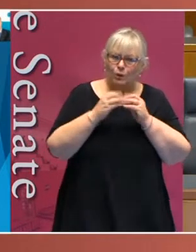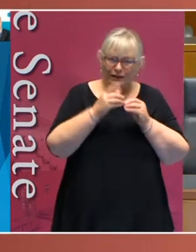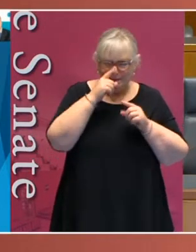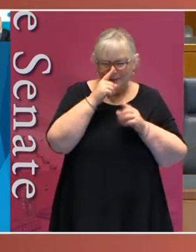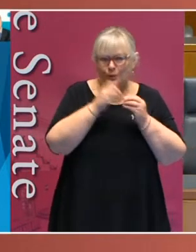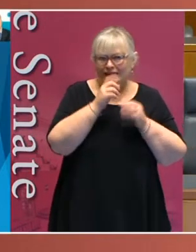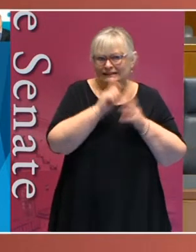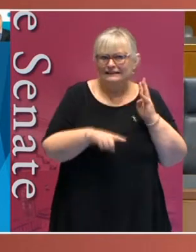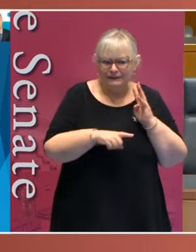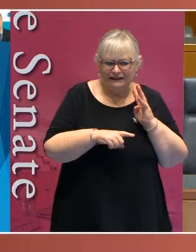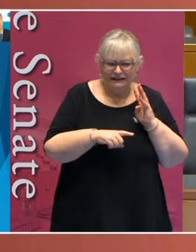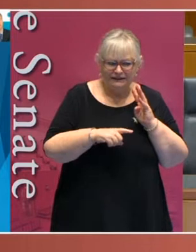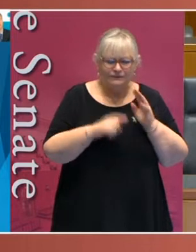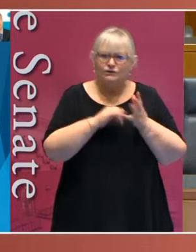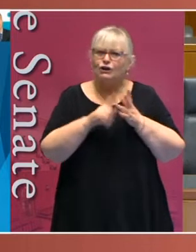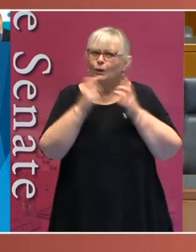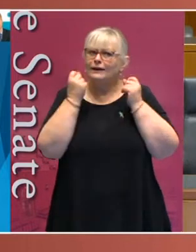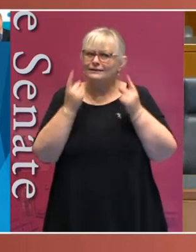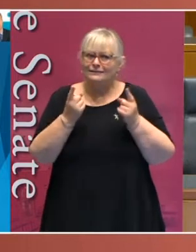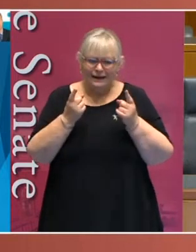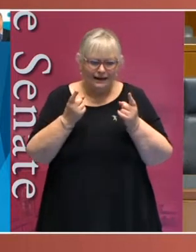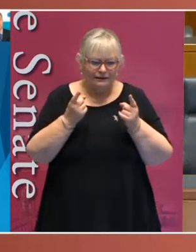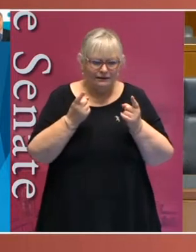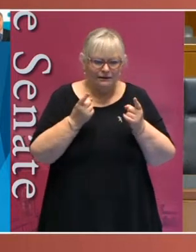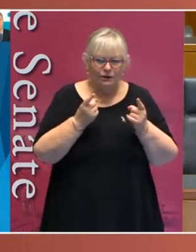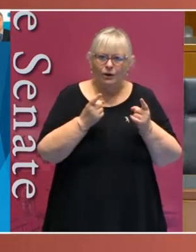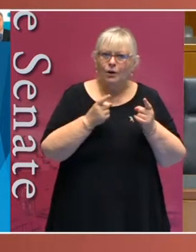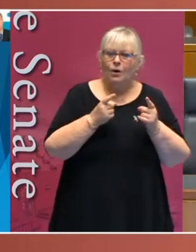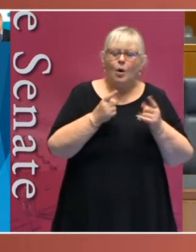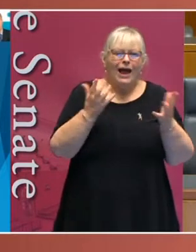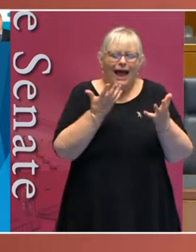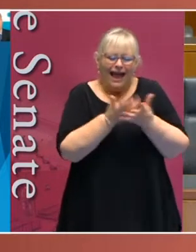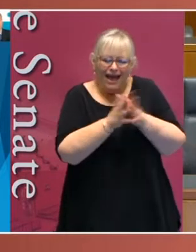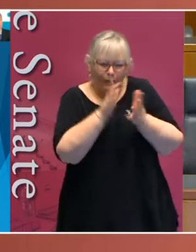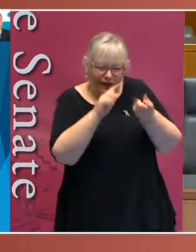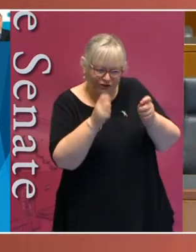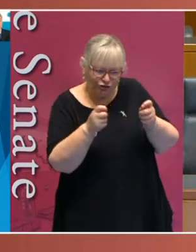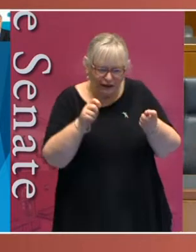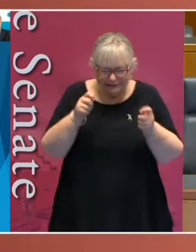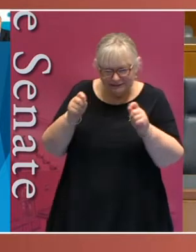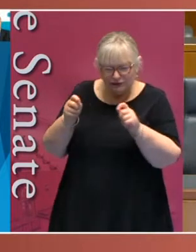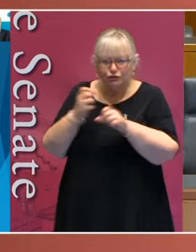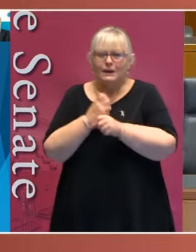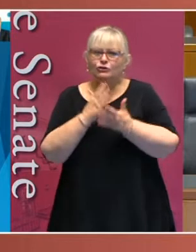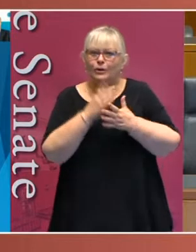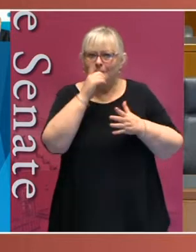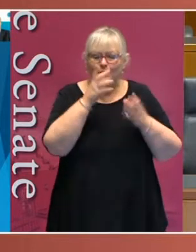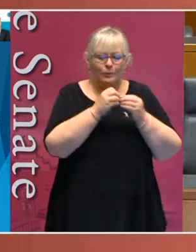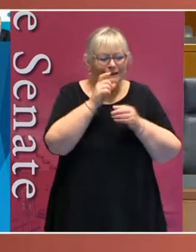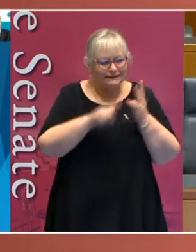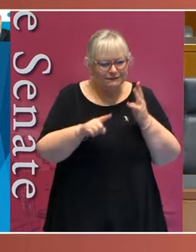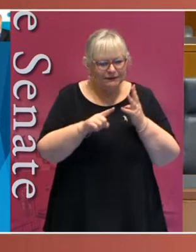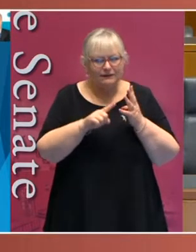disability to understand reasonable adjustment of policy to ensure people with disability have been